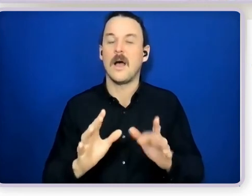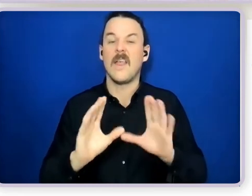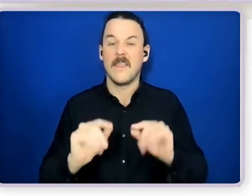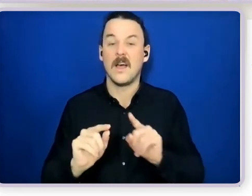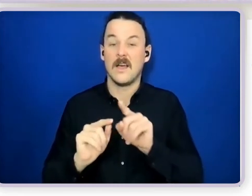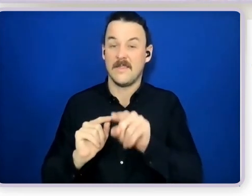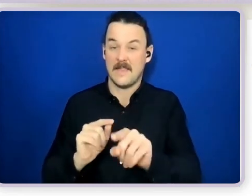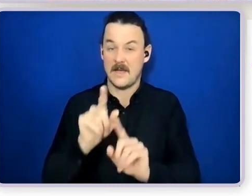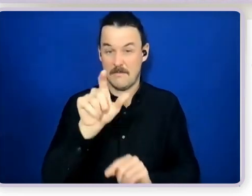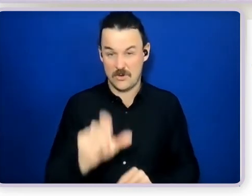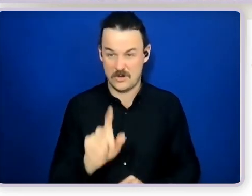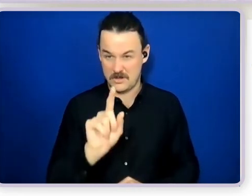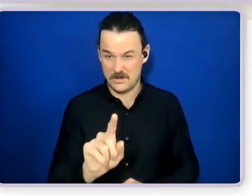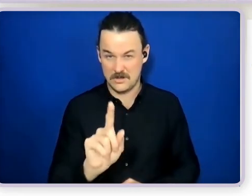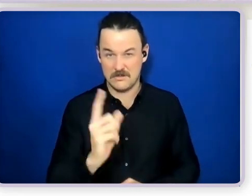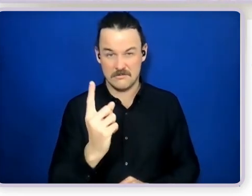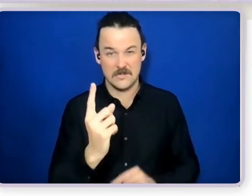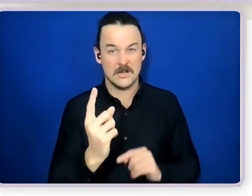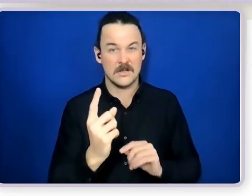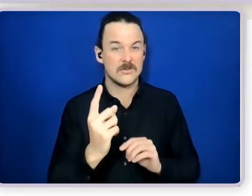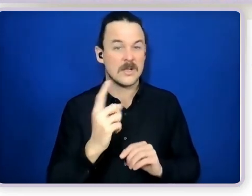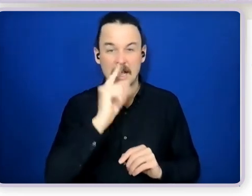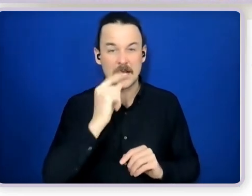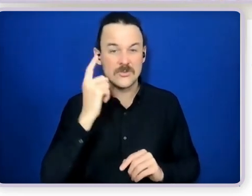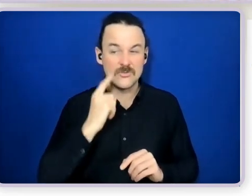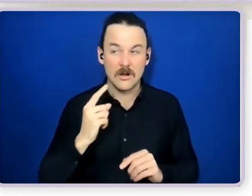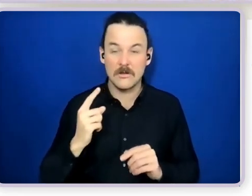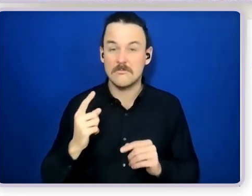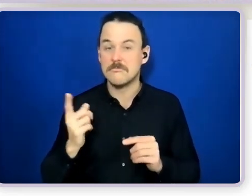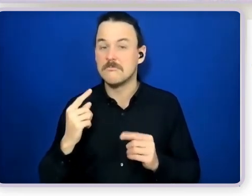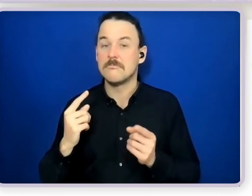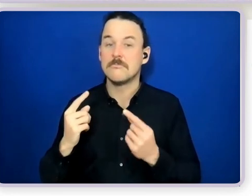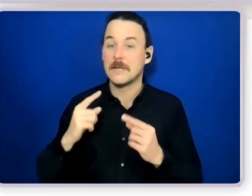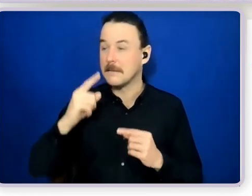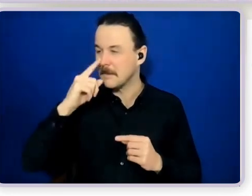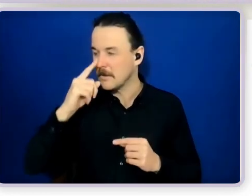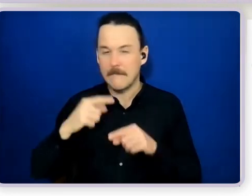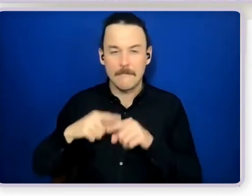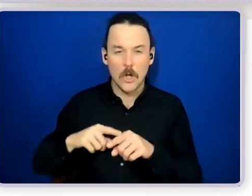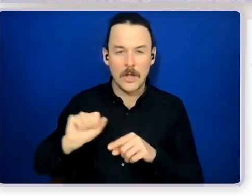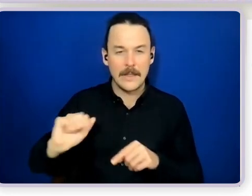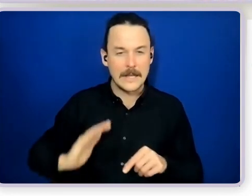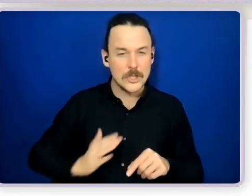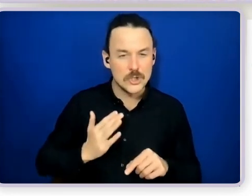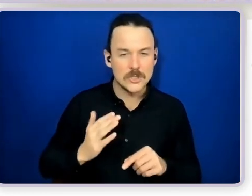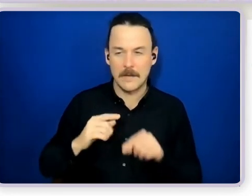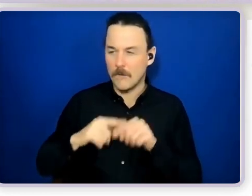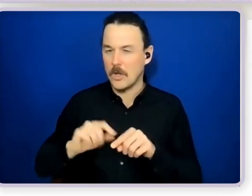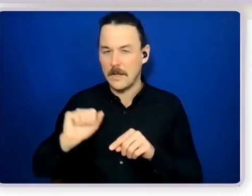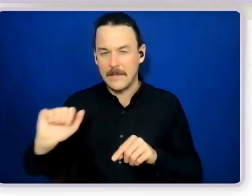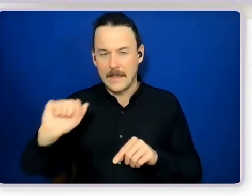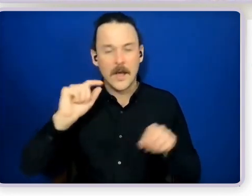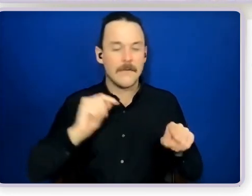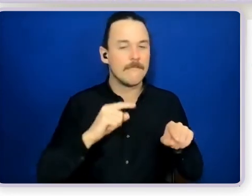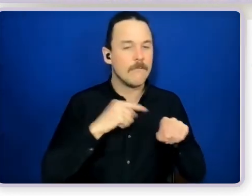I would be trying to look at engaging people based on their interest and based on the purpose of their circle so you're essentially